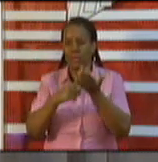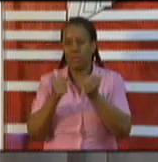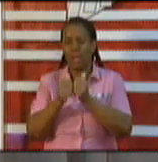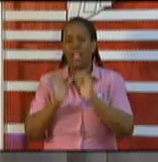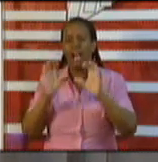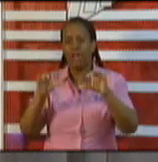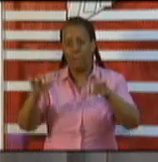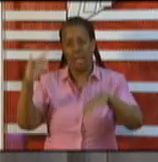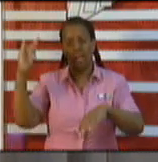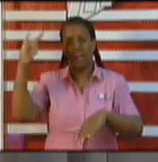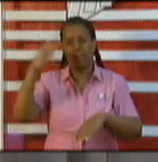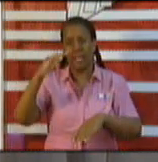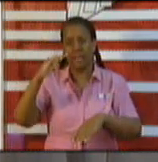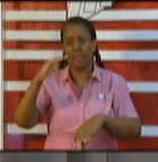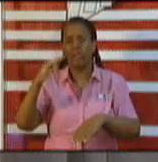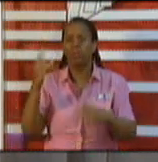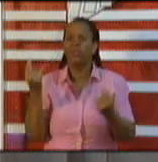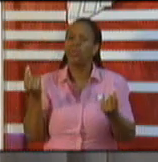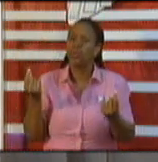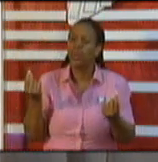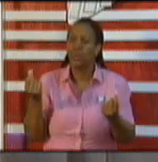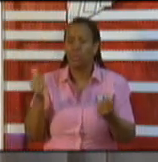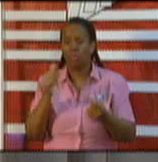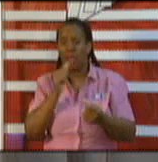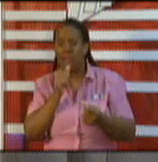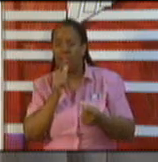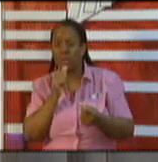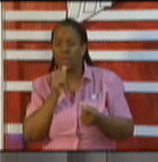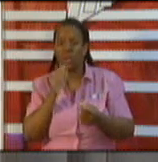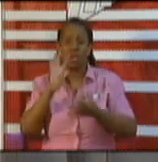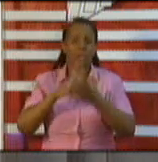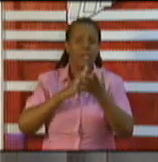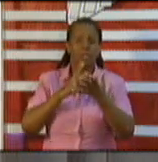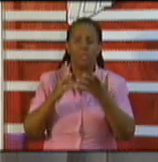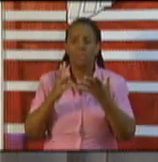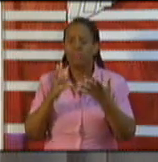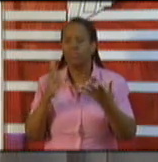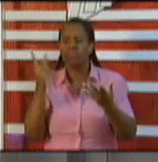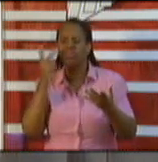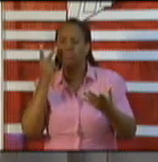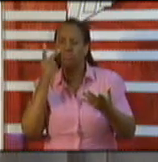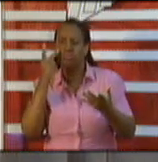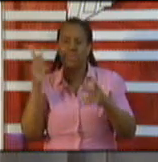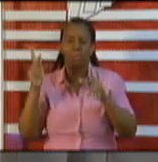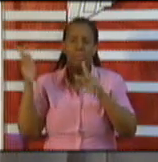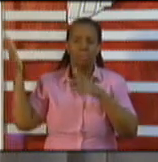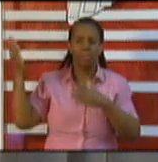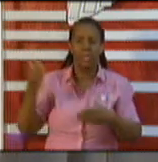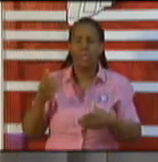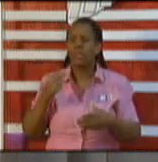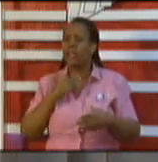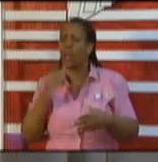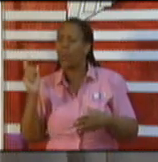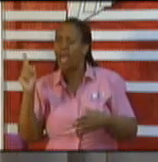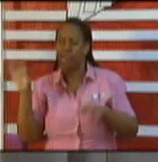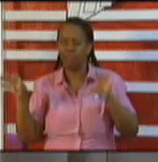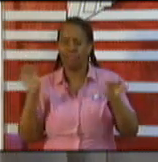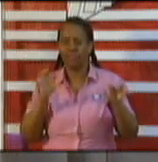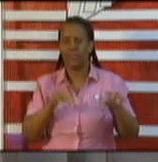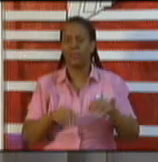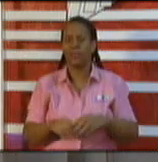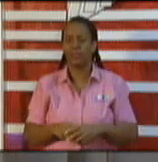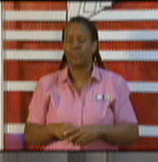or other private charter planes to get back other persons in the Caribbean area as the next wave of persons we're bringing home.